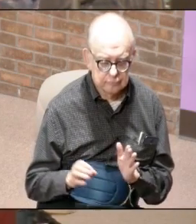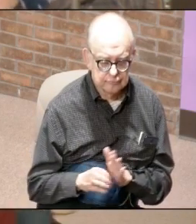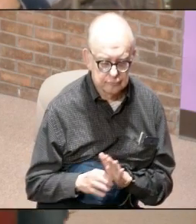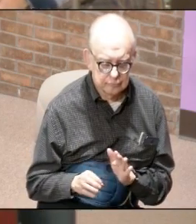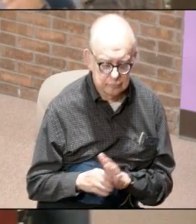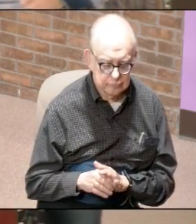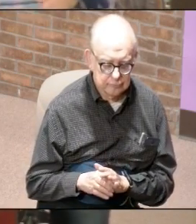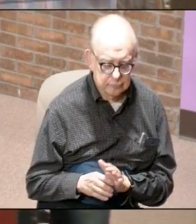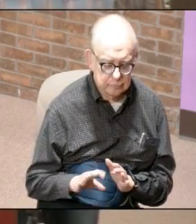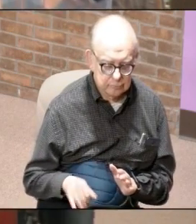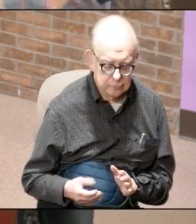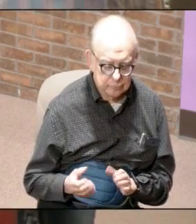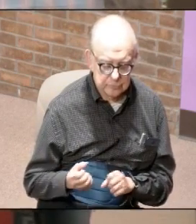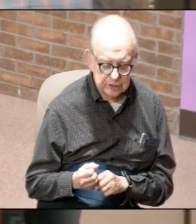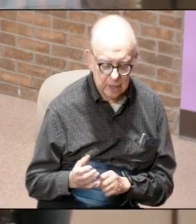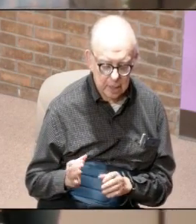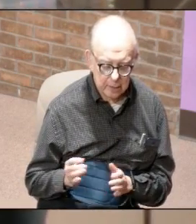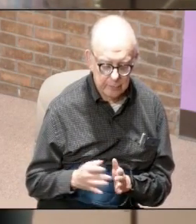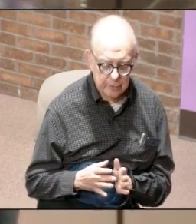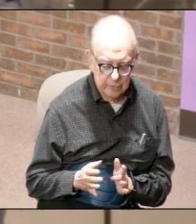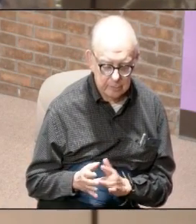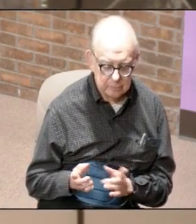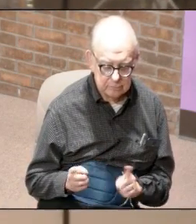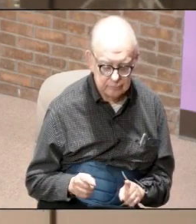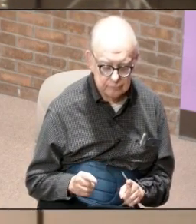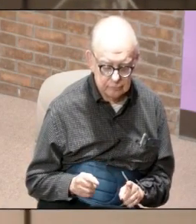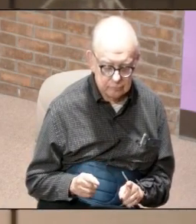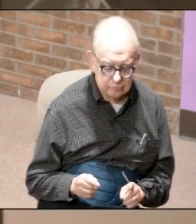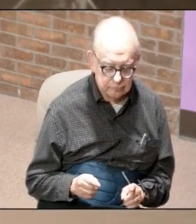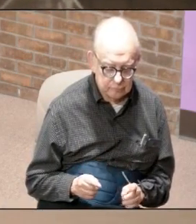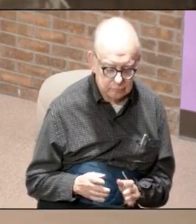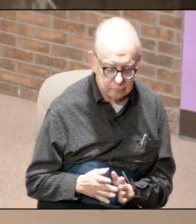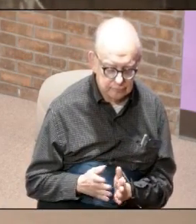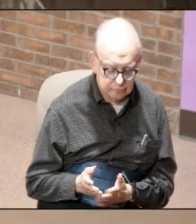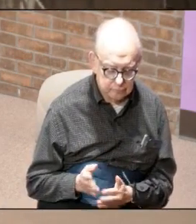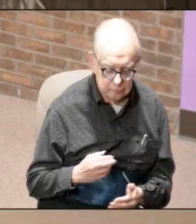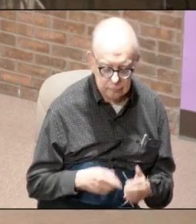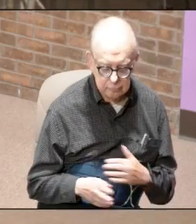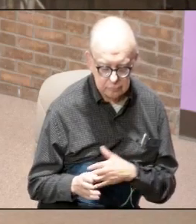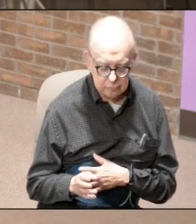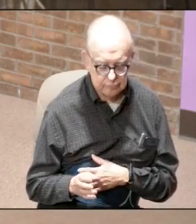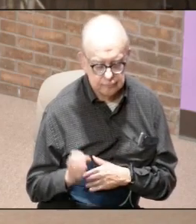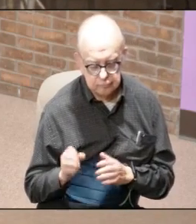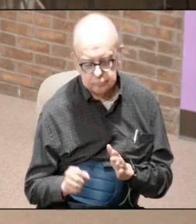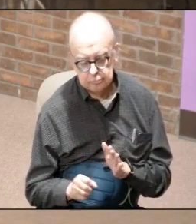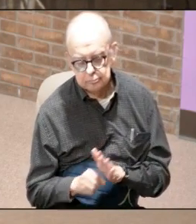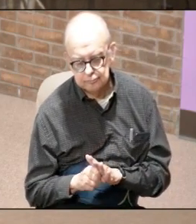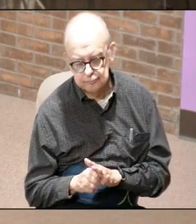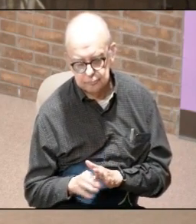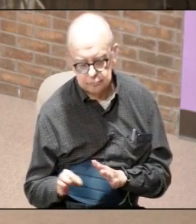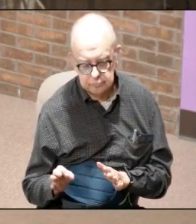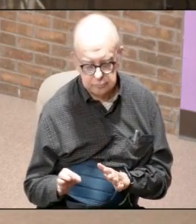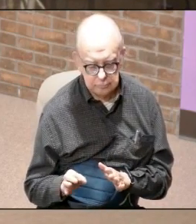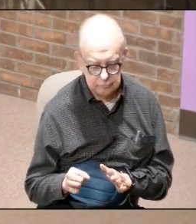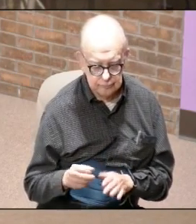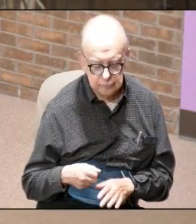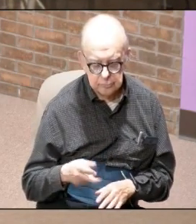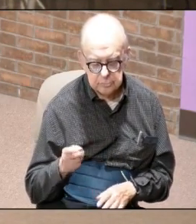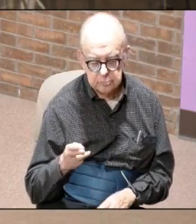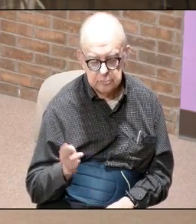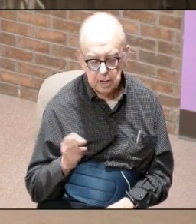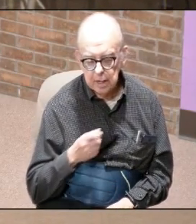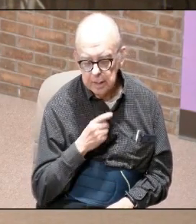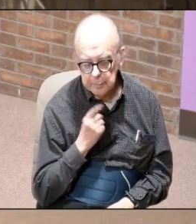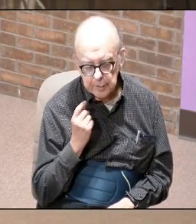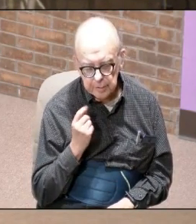John got of him when in the book of revelation this was a sign of a high priest